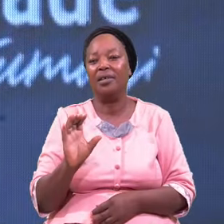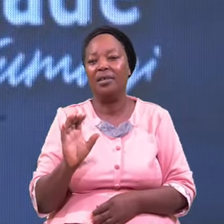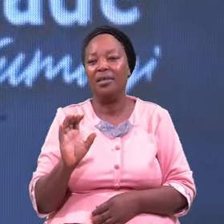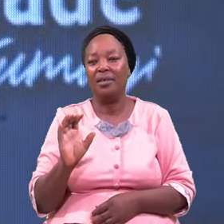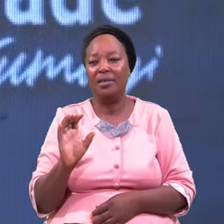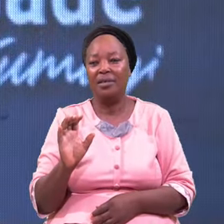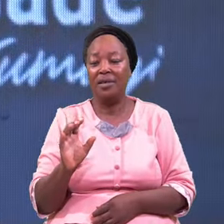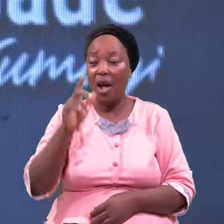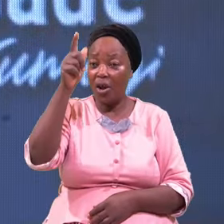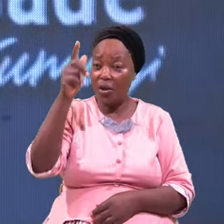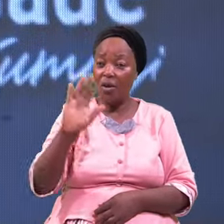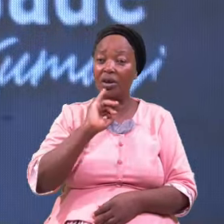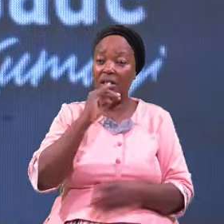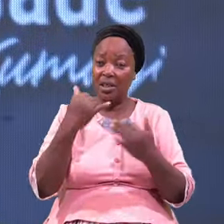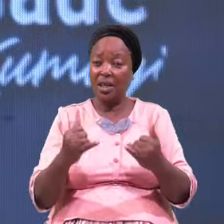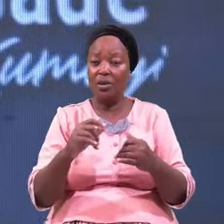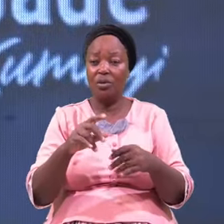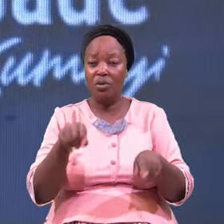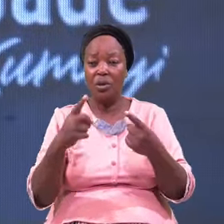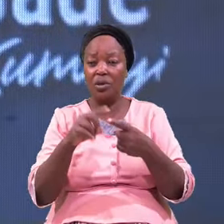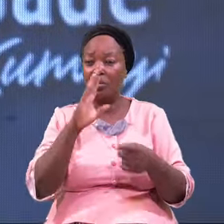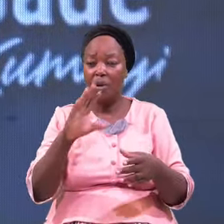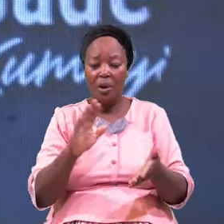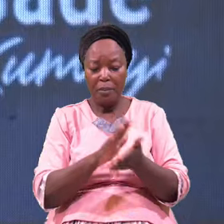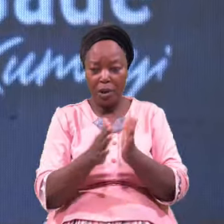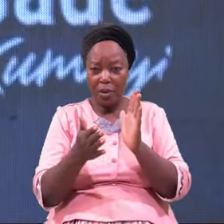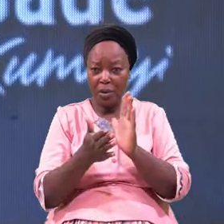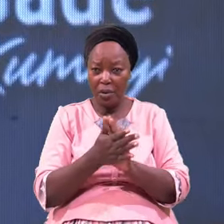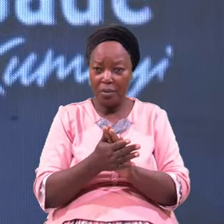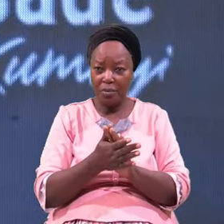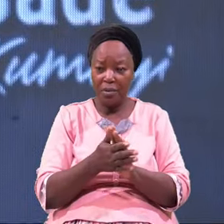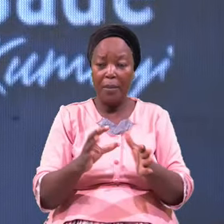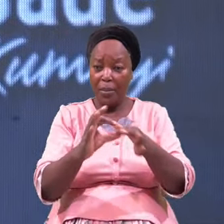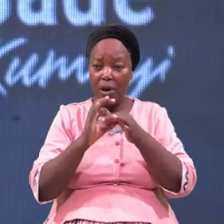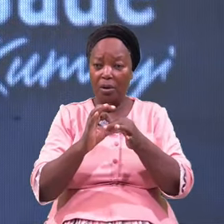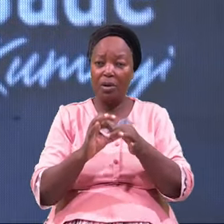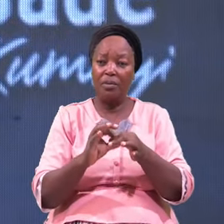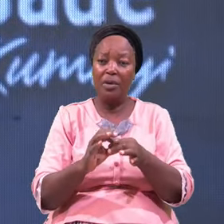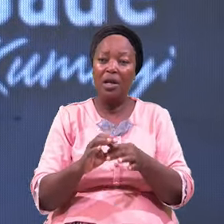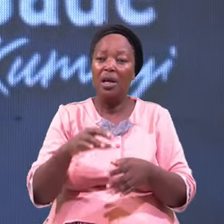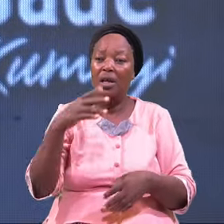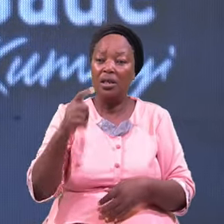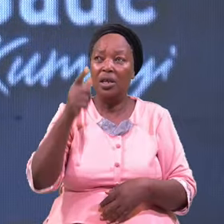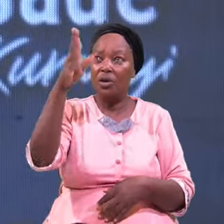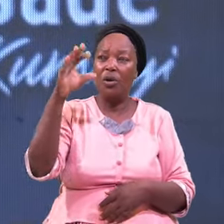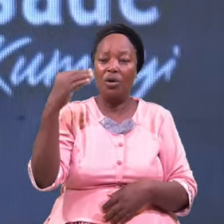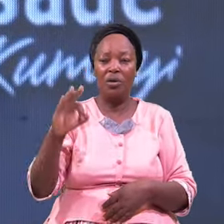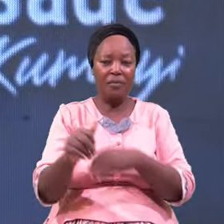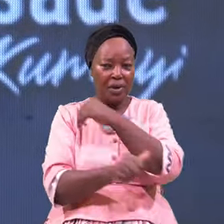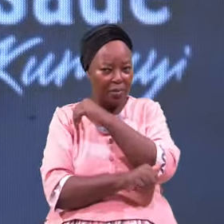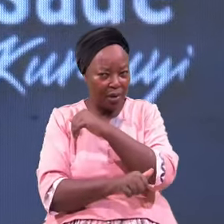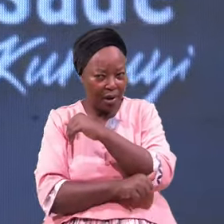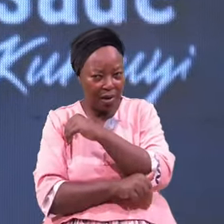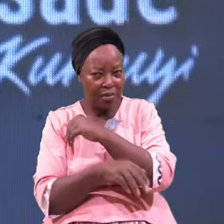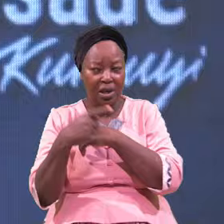God Is Not Going To Become The God Of Abraham The God Of